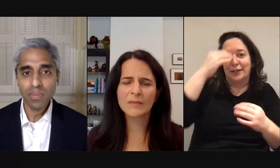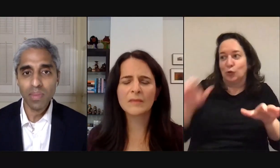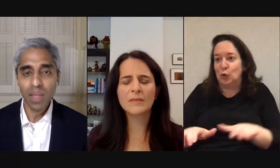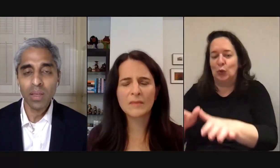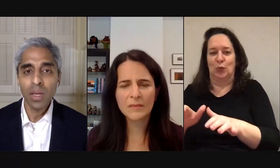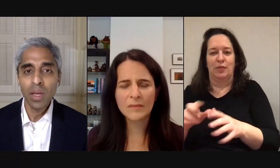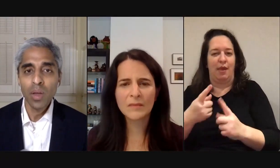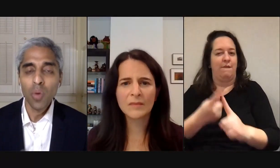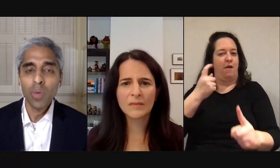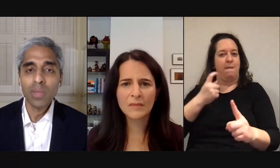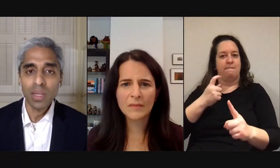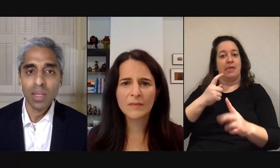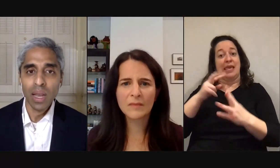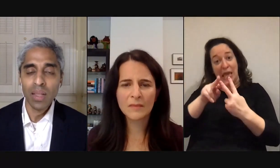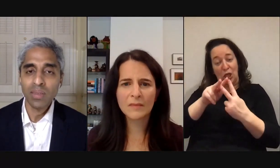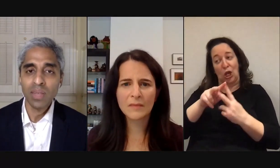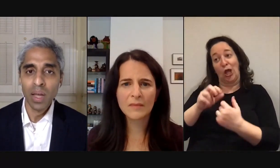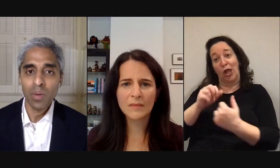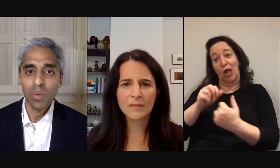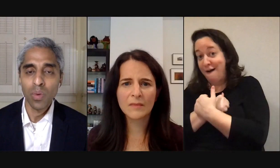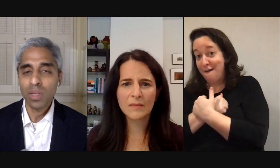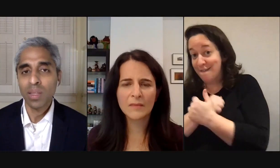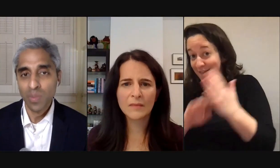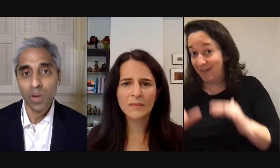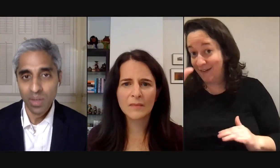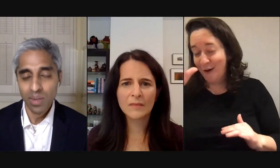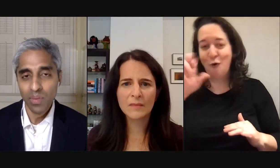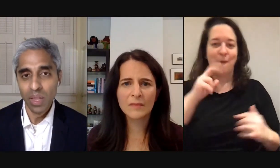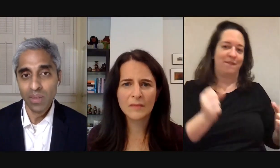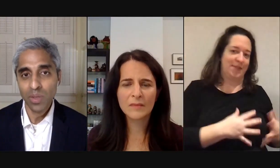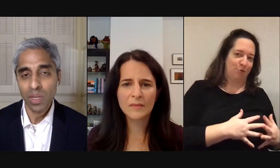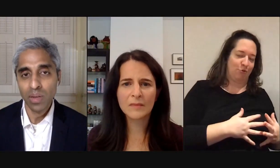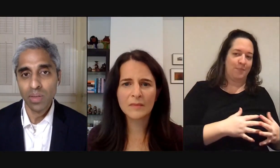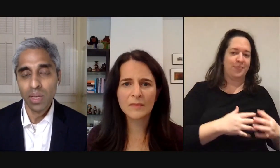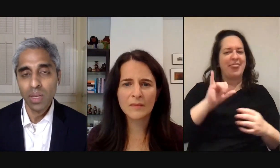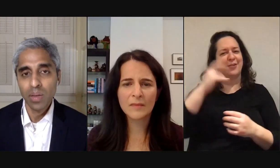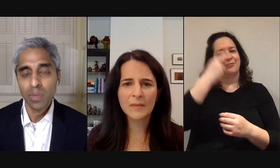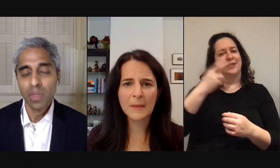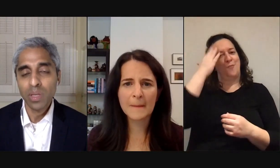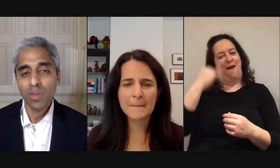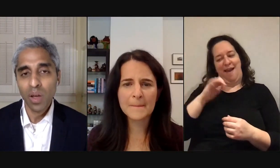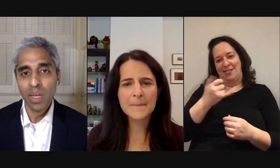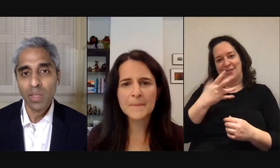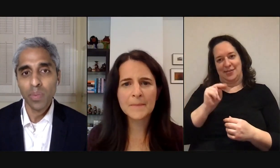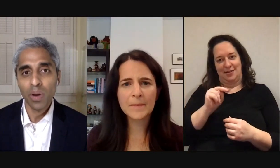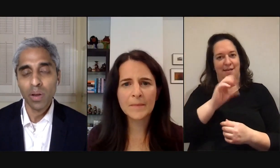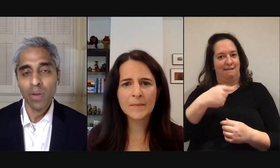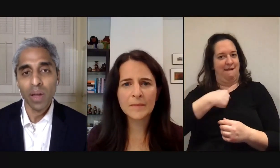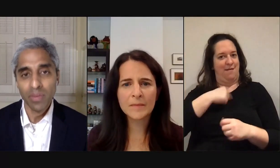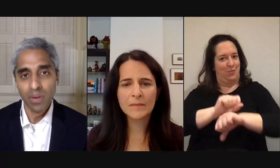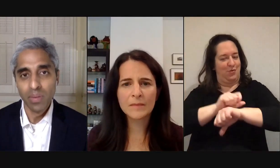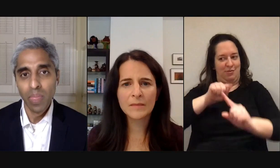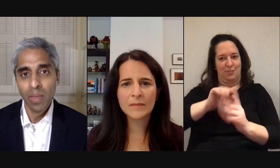and the whole reason that alice and i worked on this book over the last two years is because we saw it as